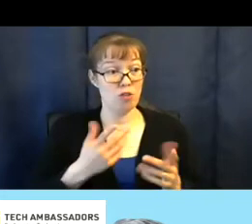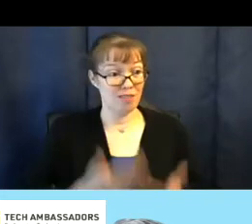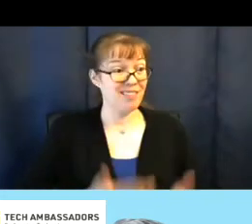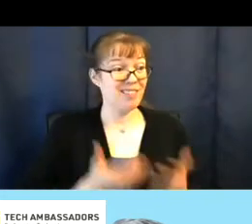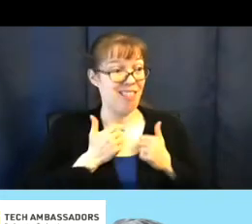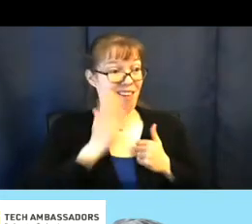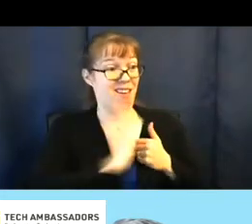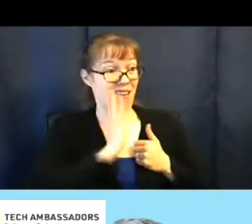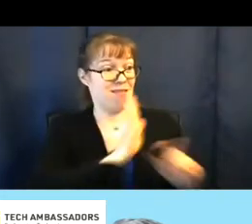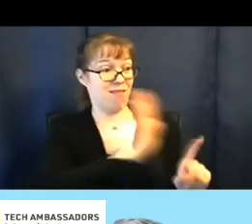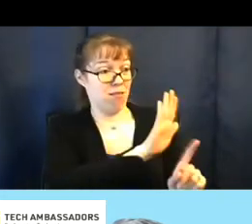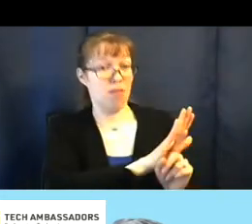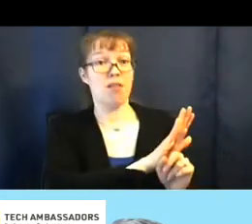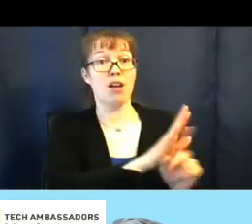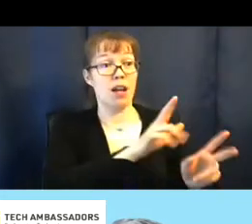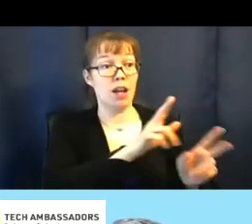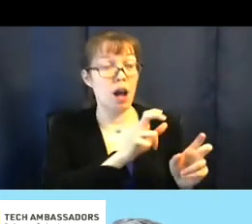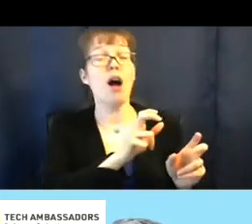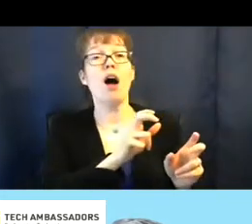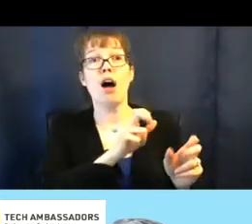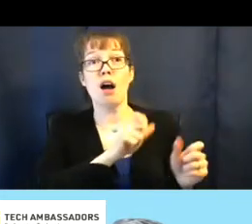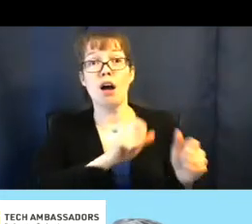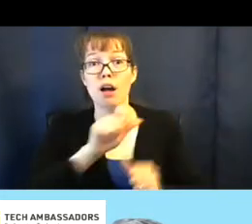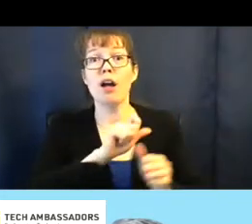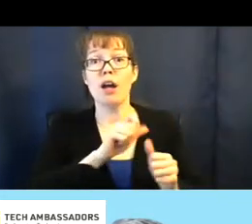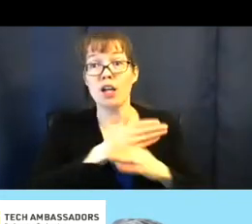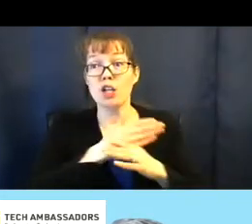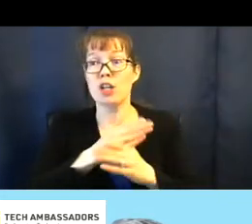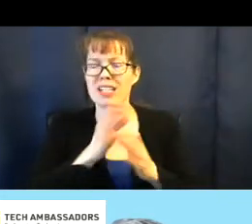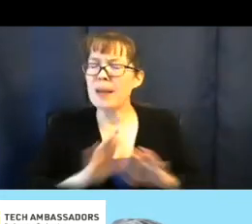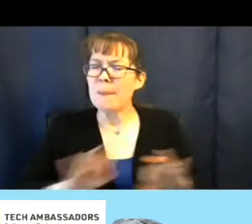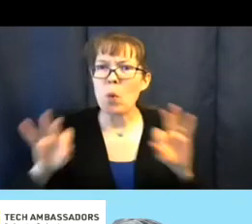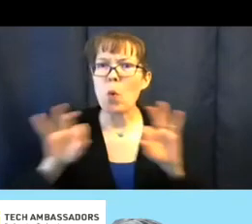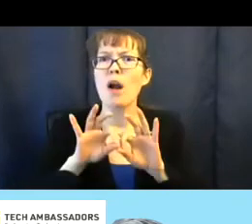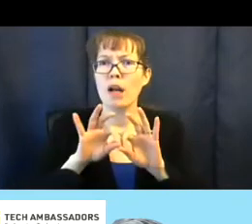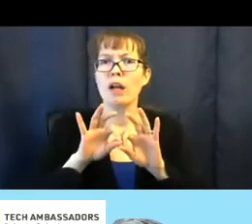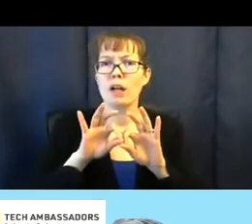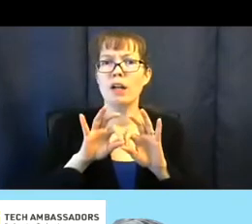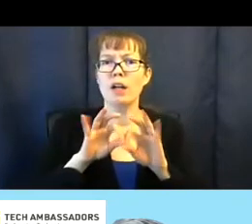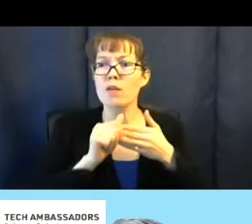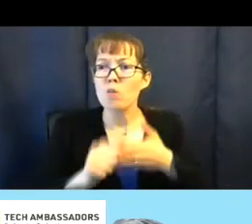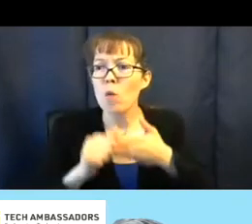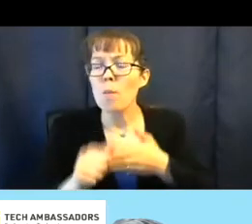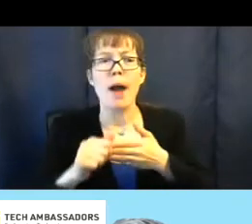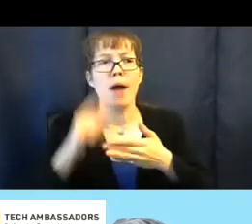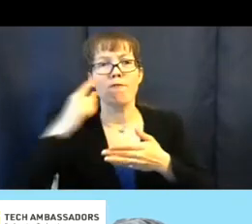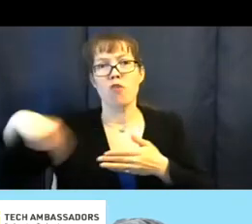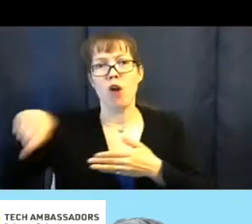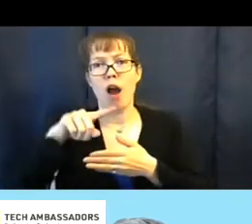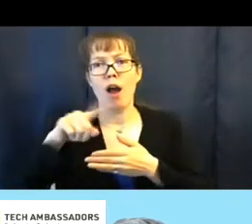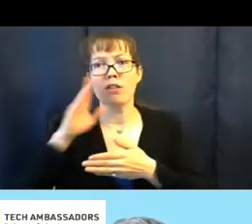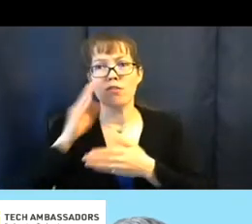educate other people is imperative. And I think a roadmap for us on the way